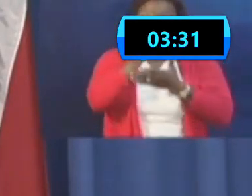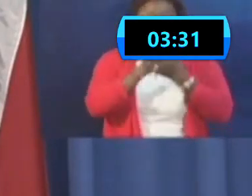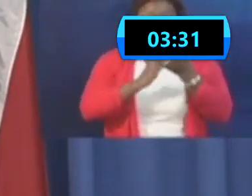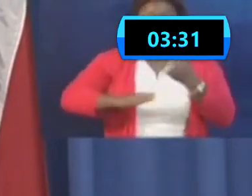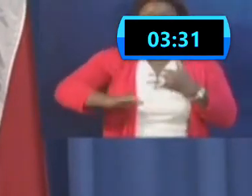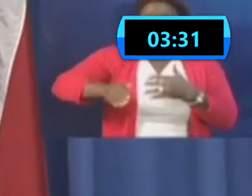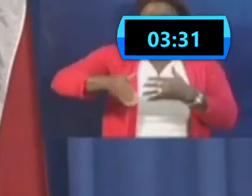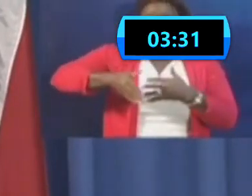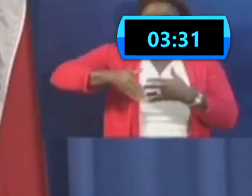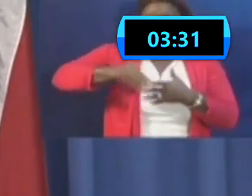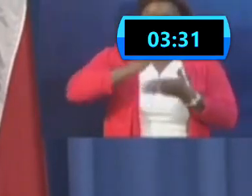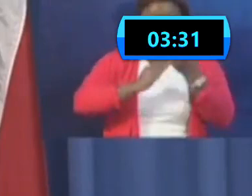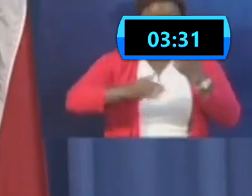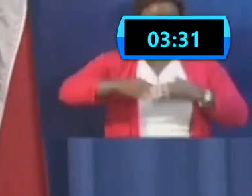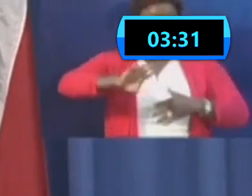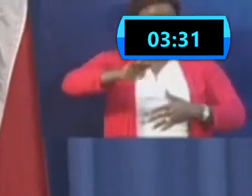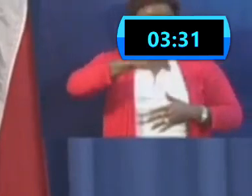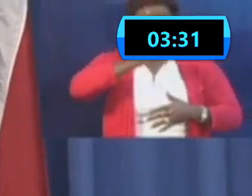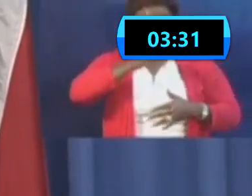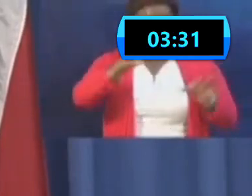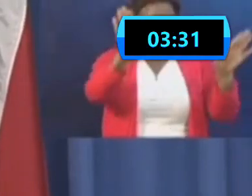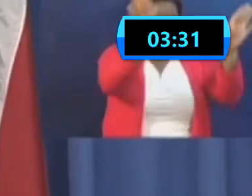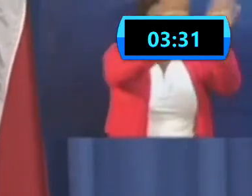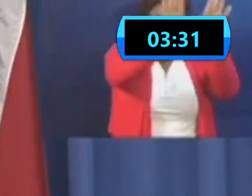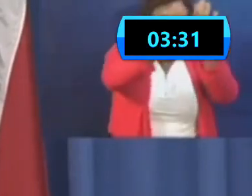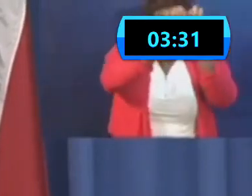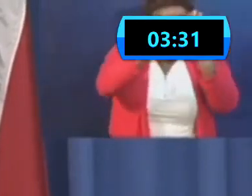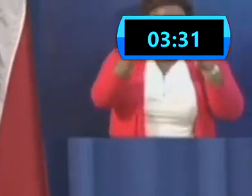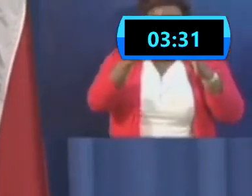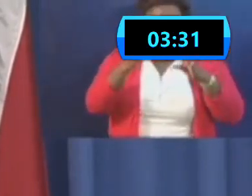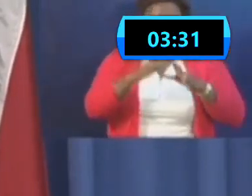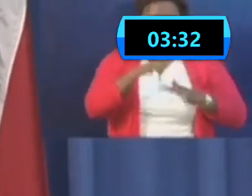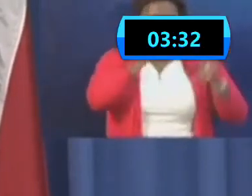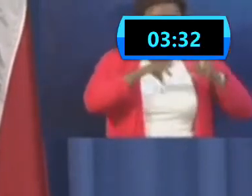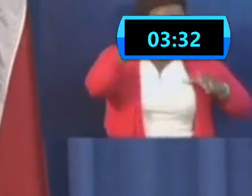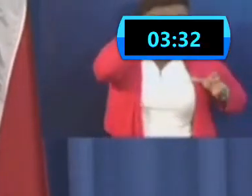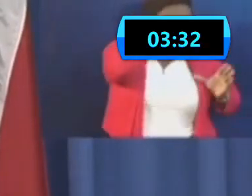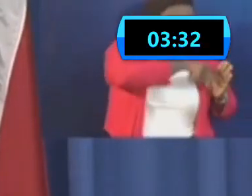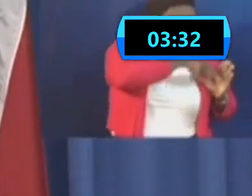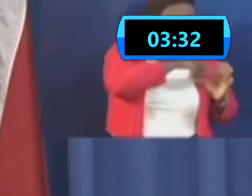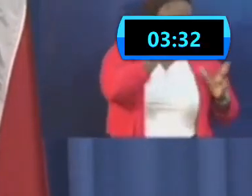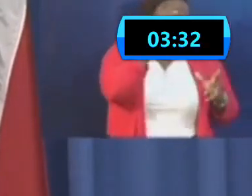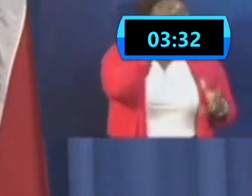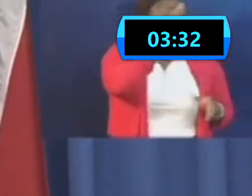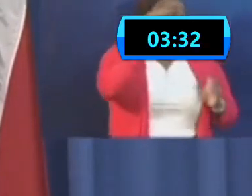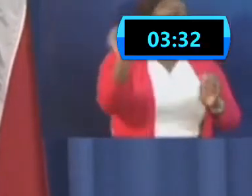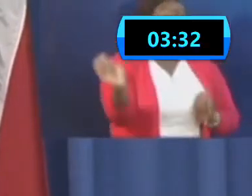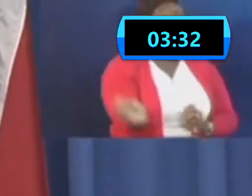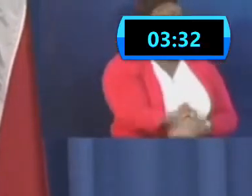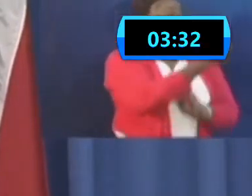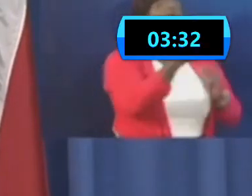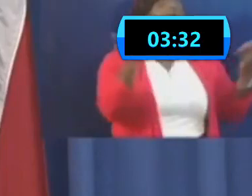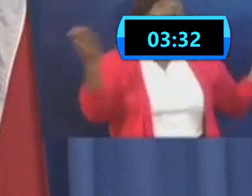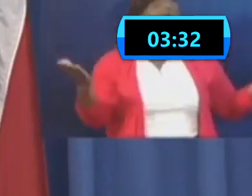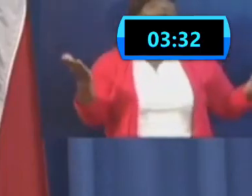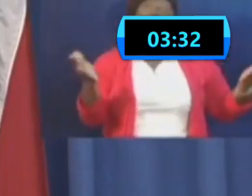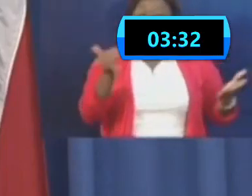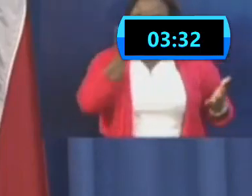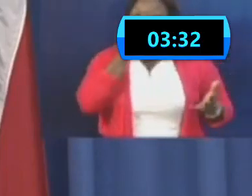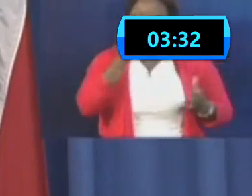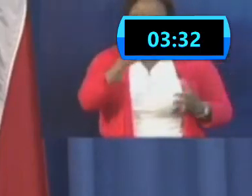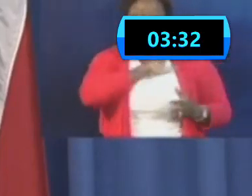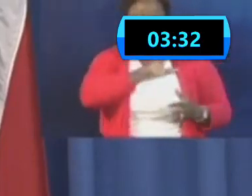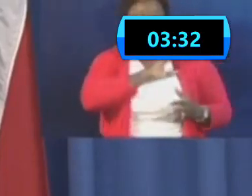close their doors and allow people to watch the CPL games and other things internally. So the police are doing what they can to enforce it. They still have the